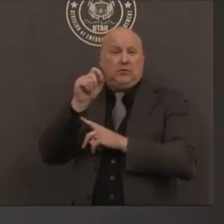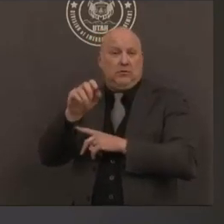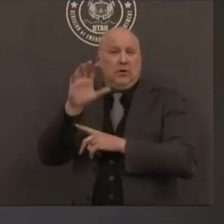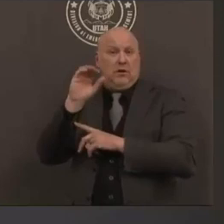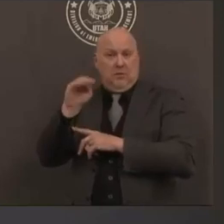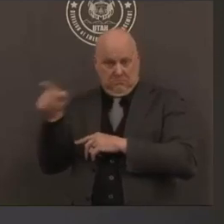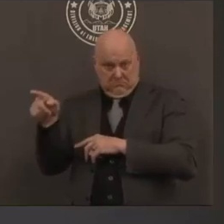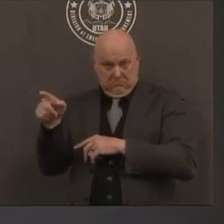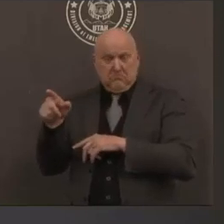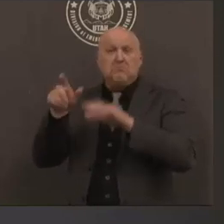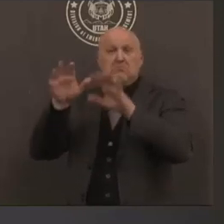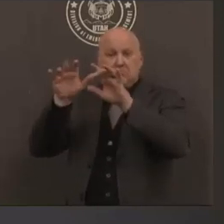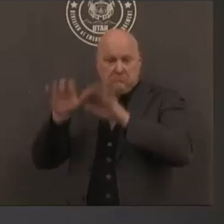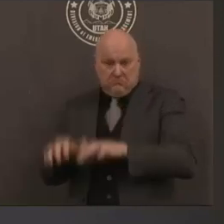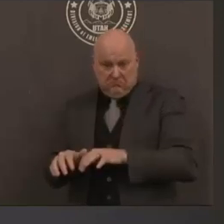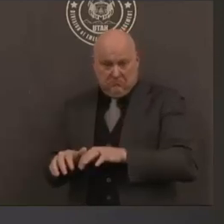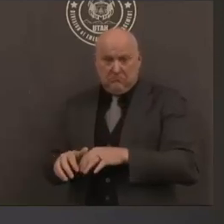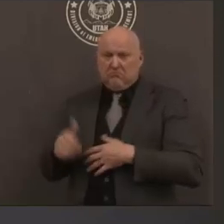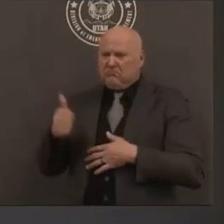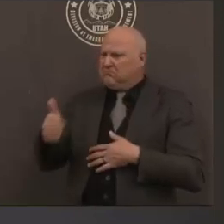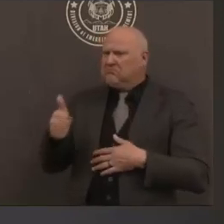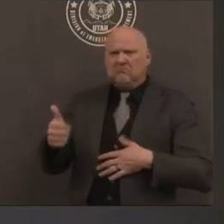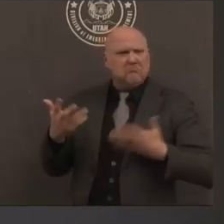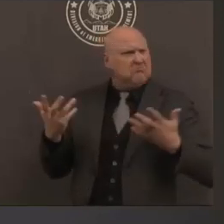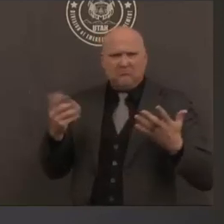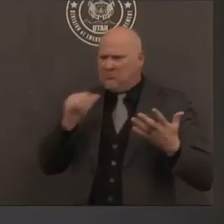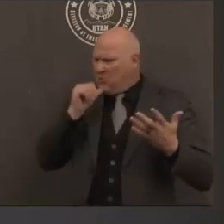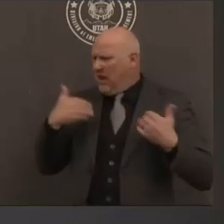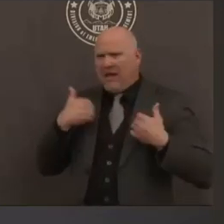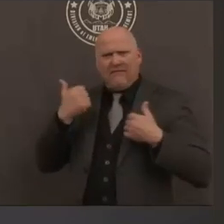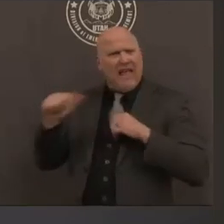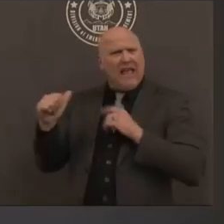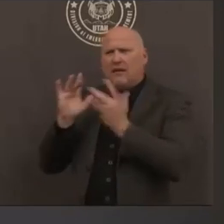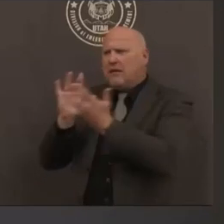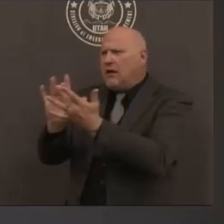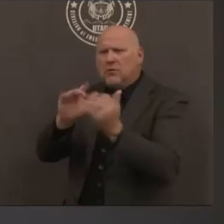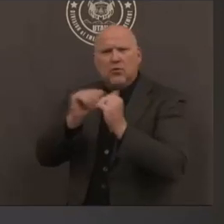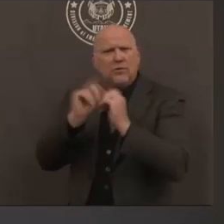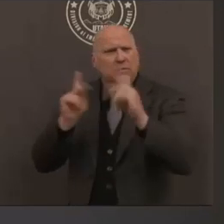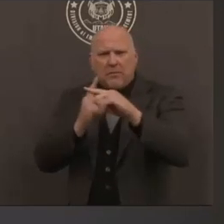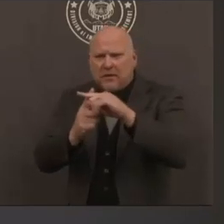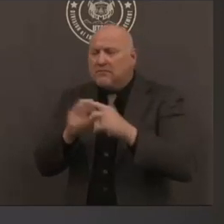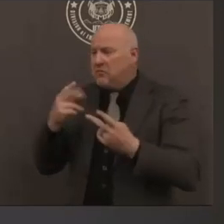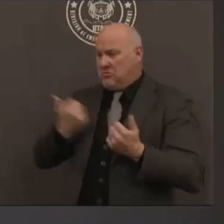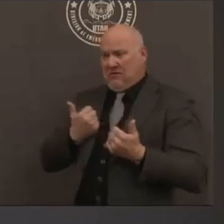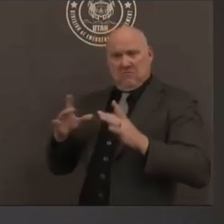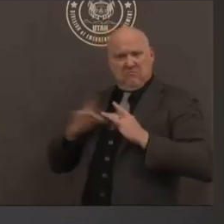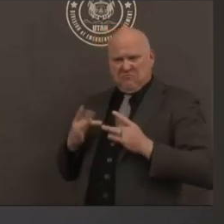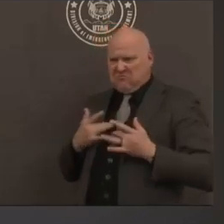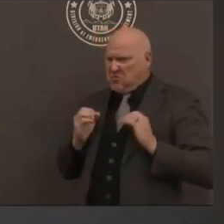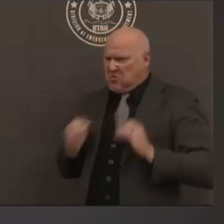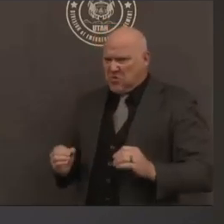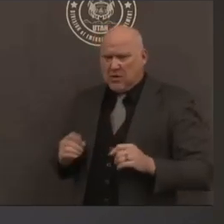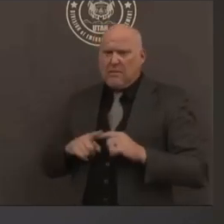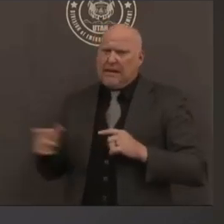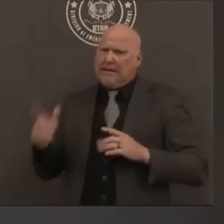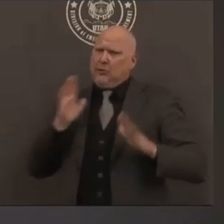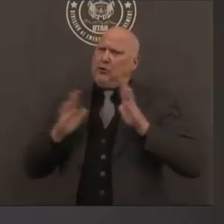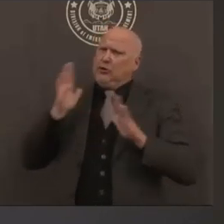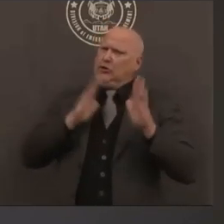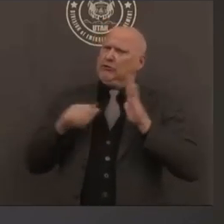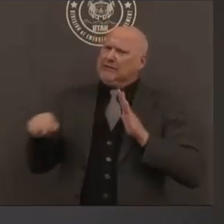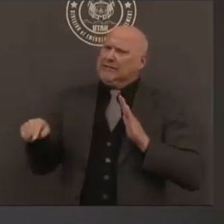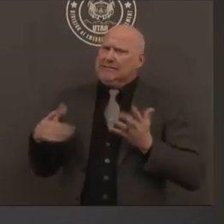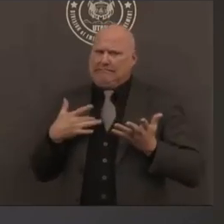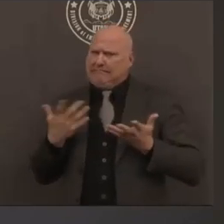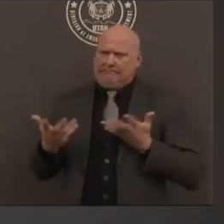have not come into contact with the known positive and they're they're a little they've got some anxiety that they're being flagged to be tested